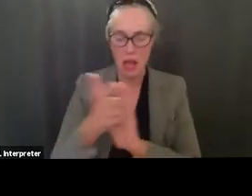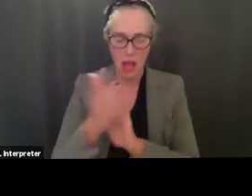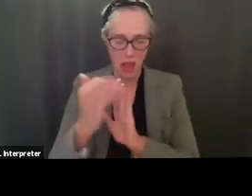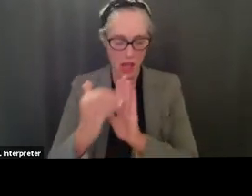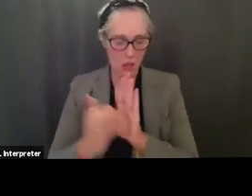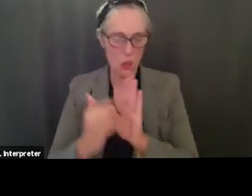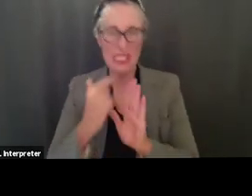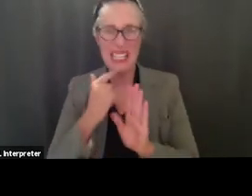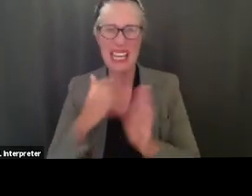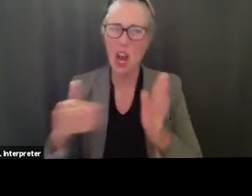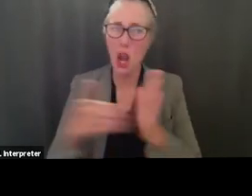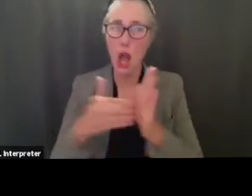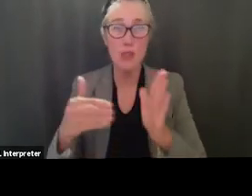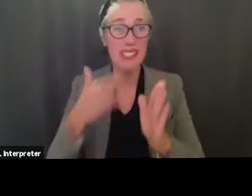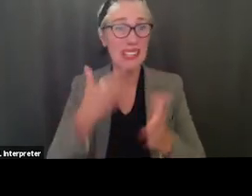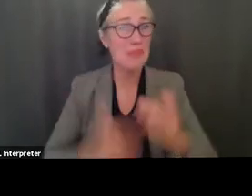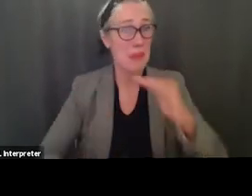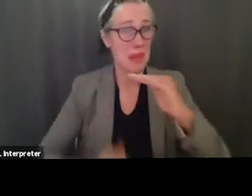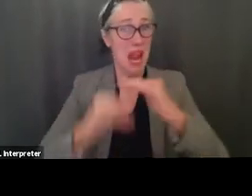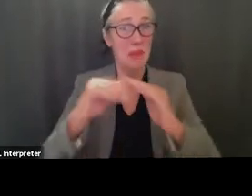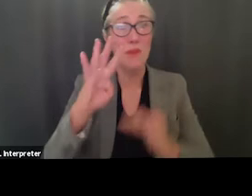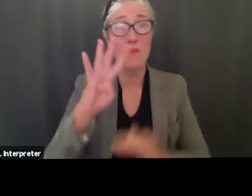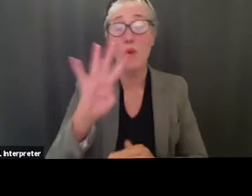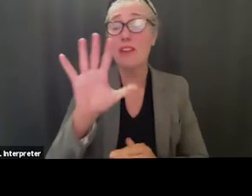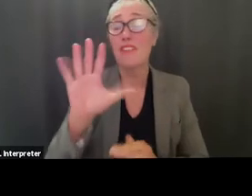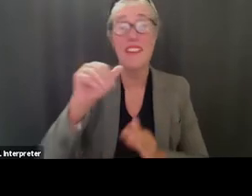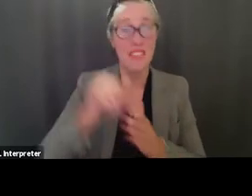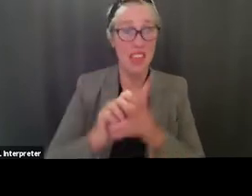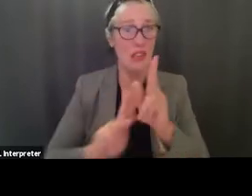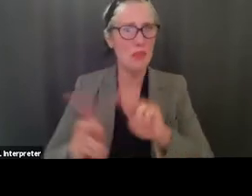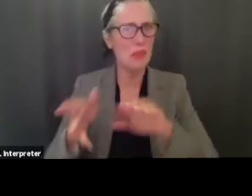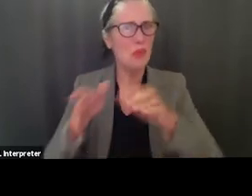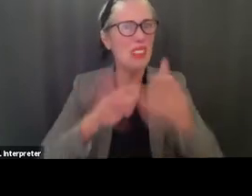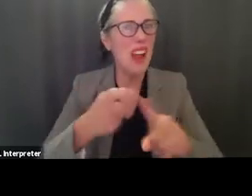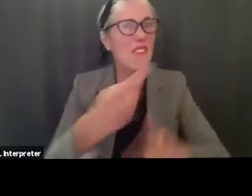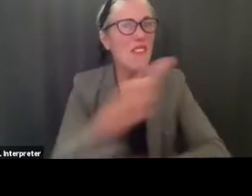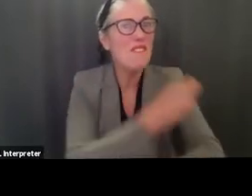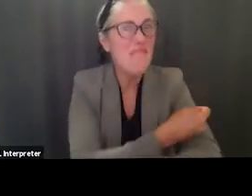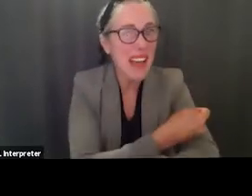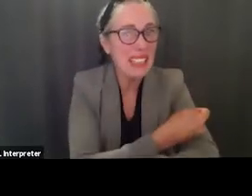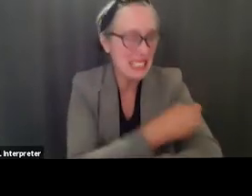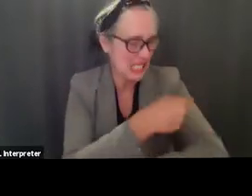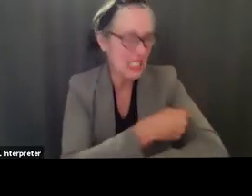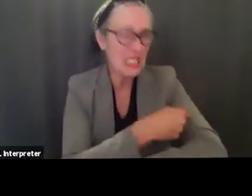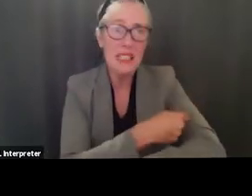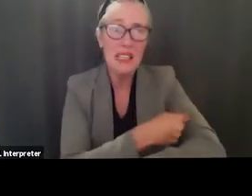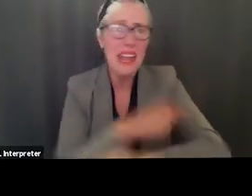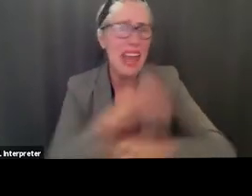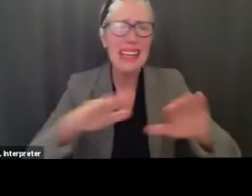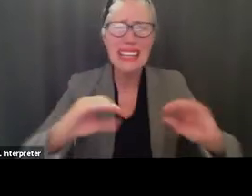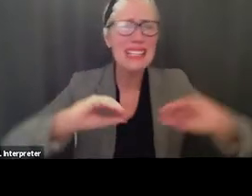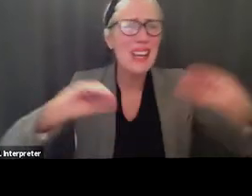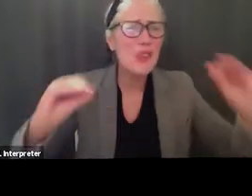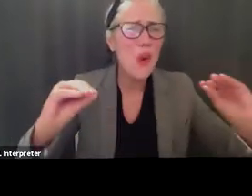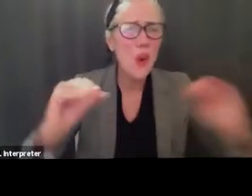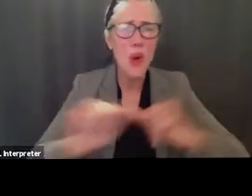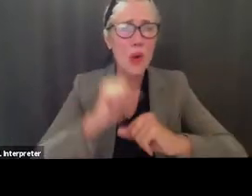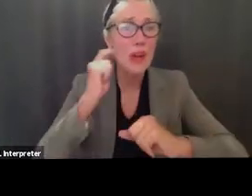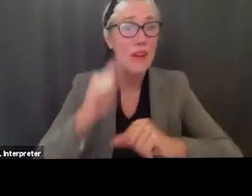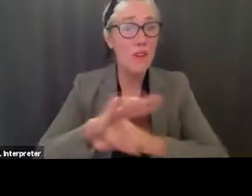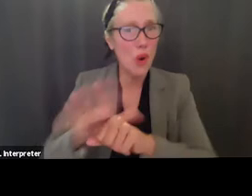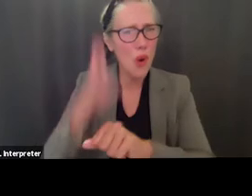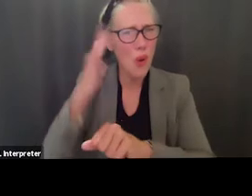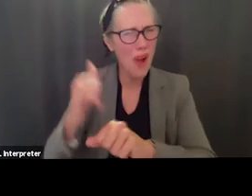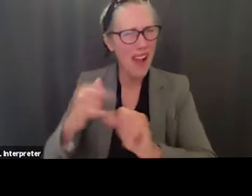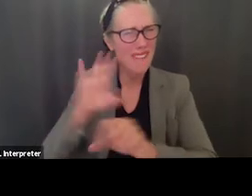45 000 deaths from the vaccine so for kids that who have very little risk of coping we should not be pressing